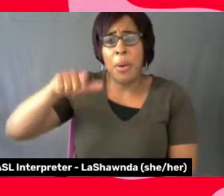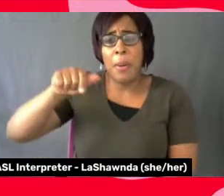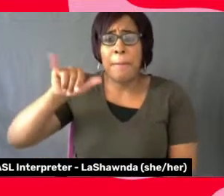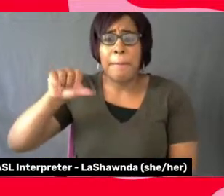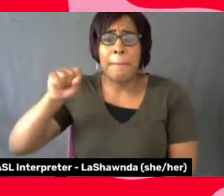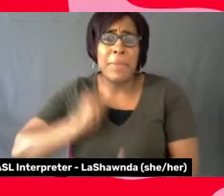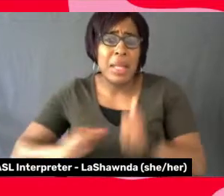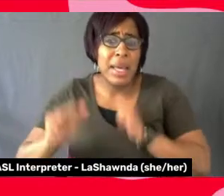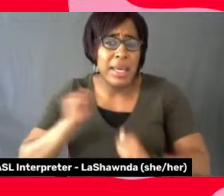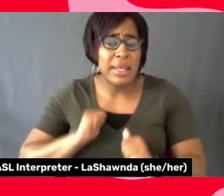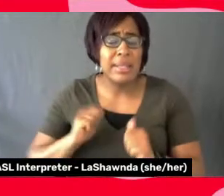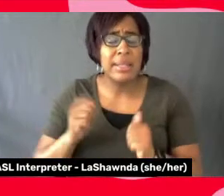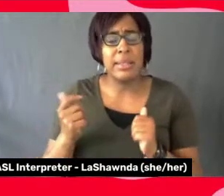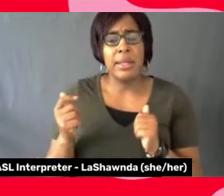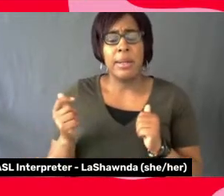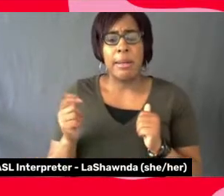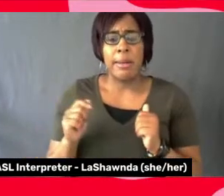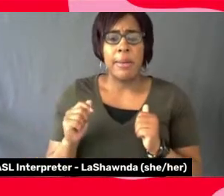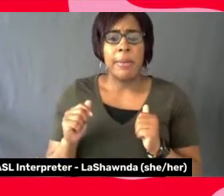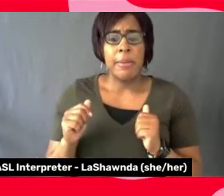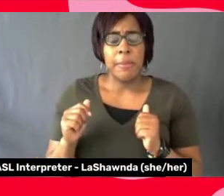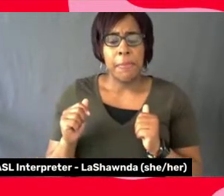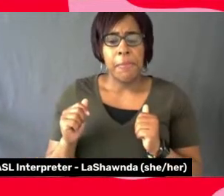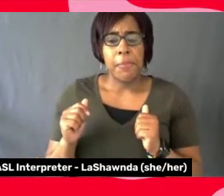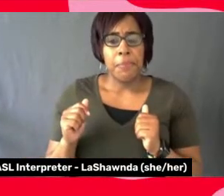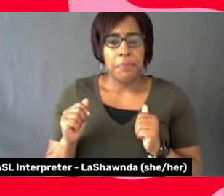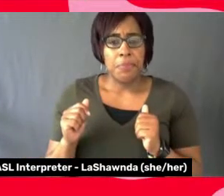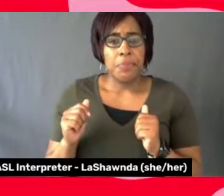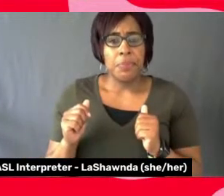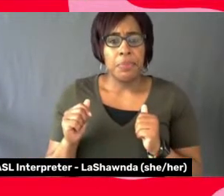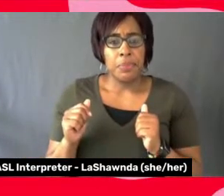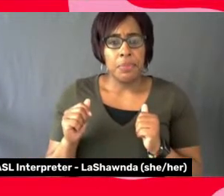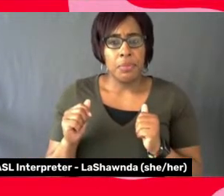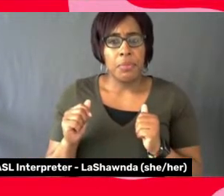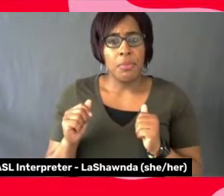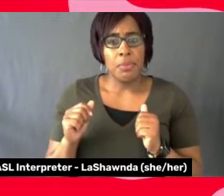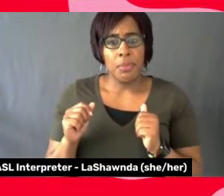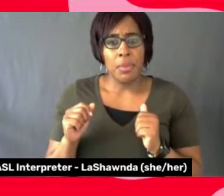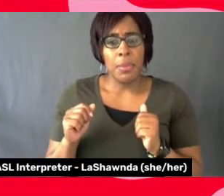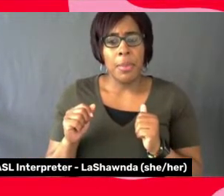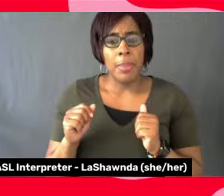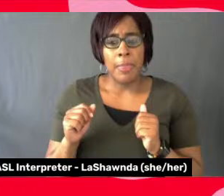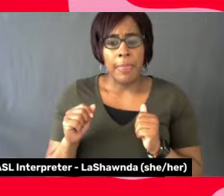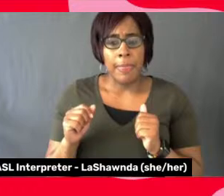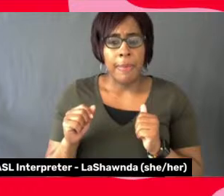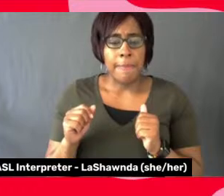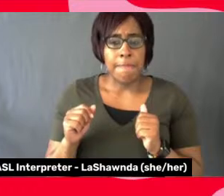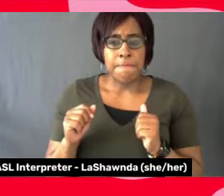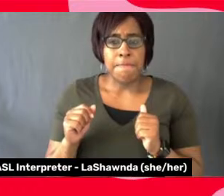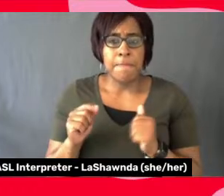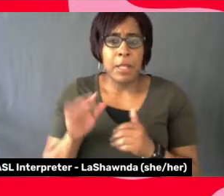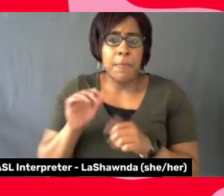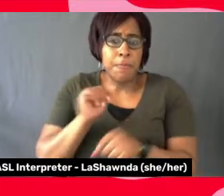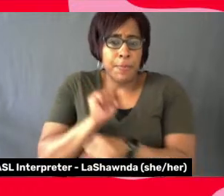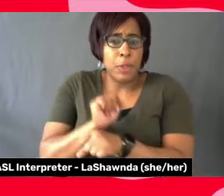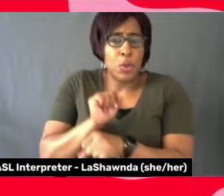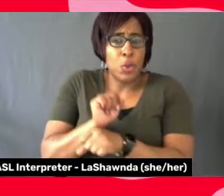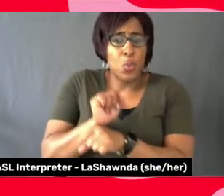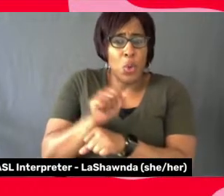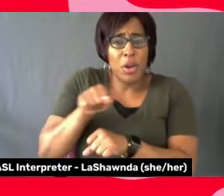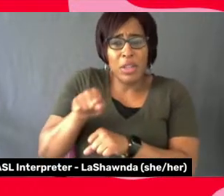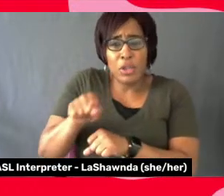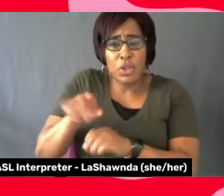her whole, you know, her whole, the work that she did and